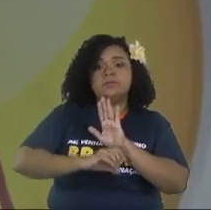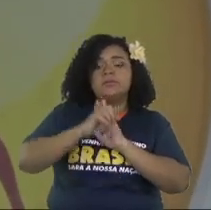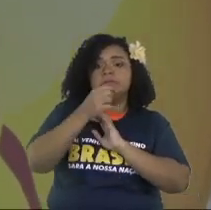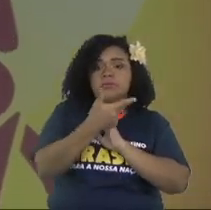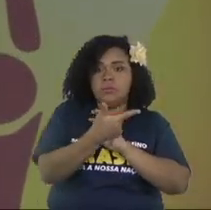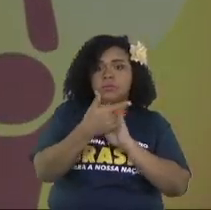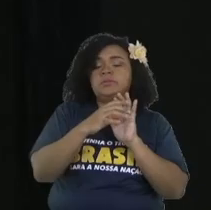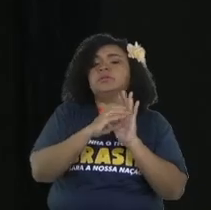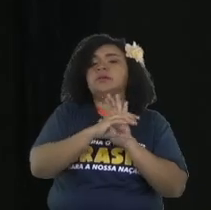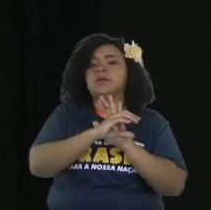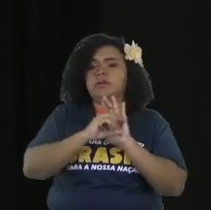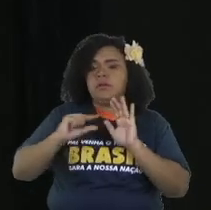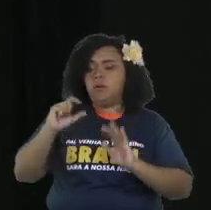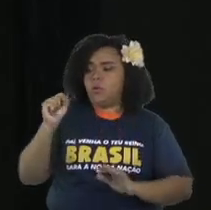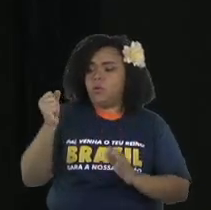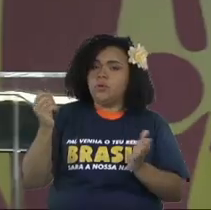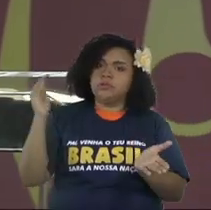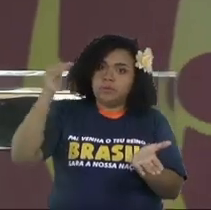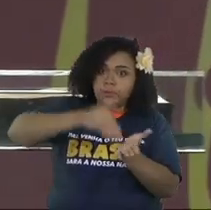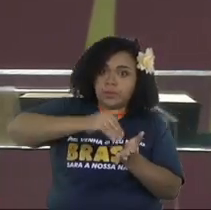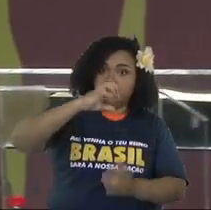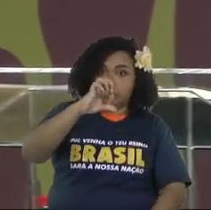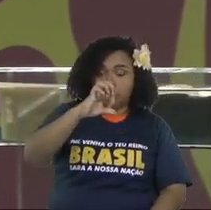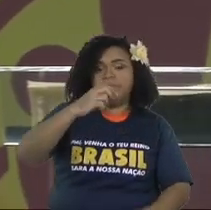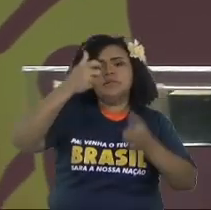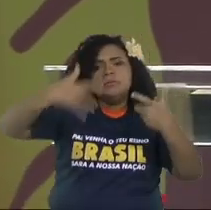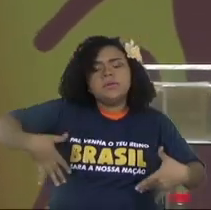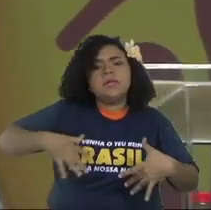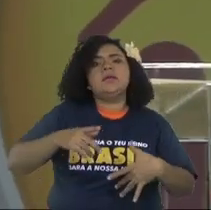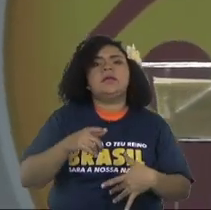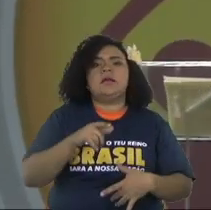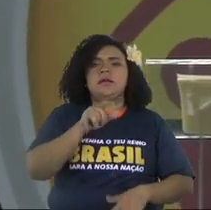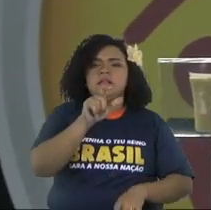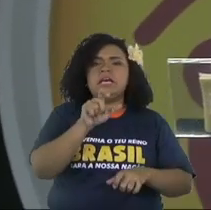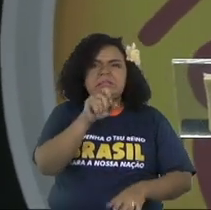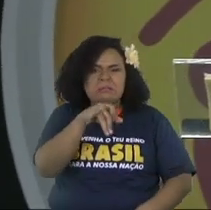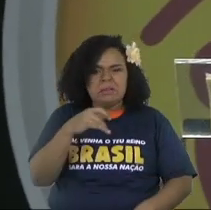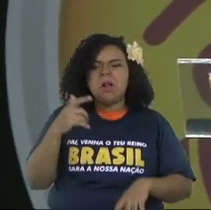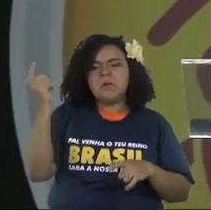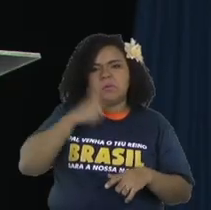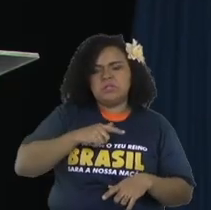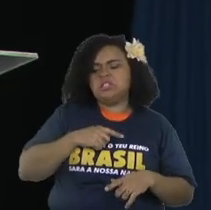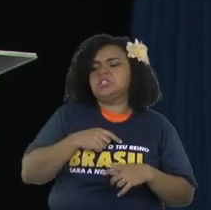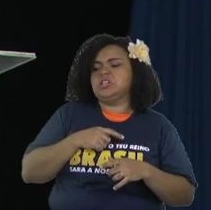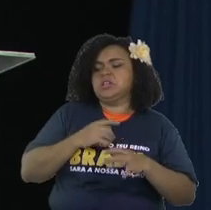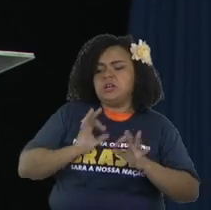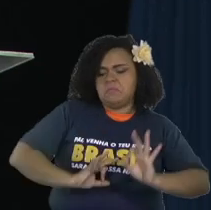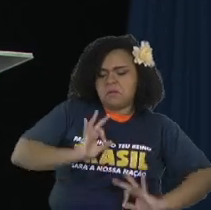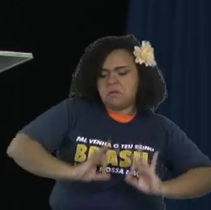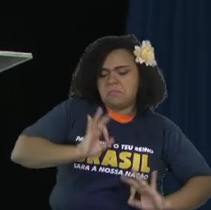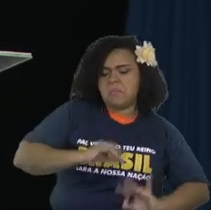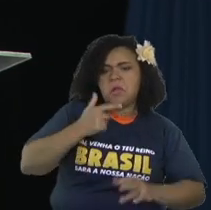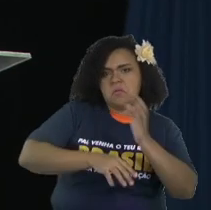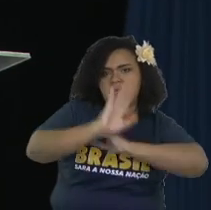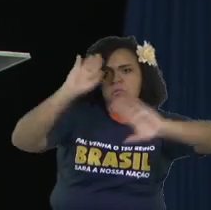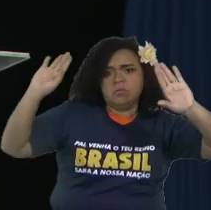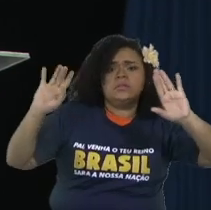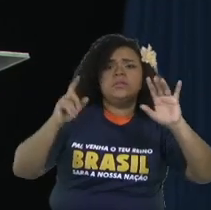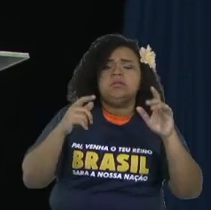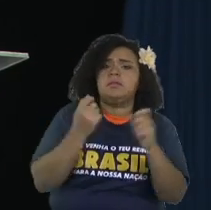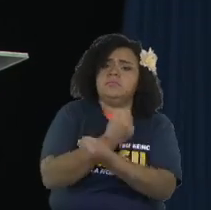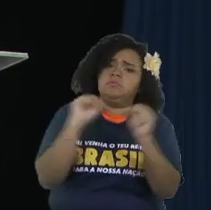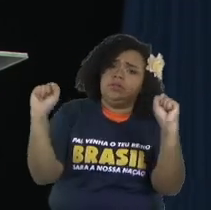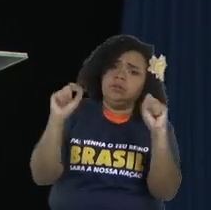gets to heaven by their deeds or good things or His